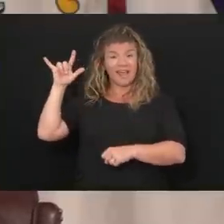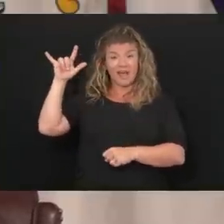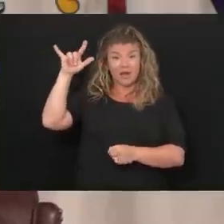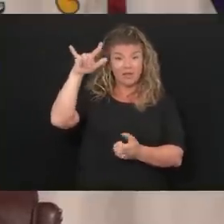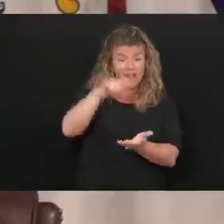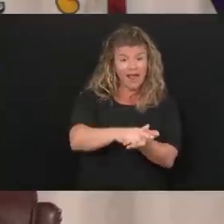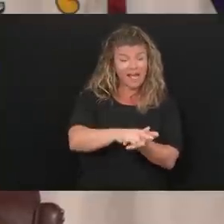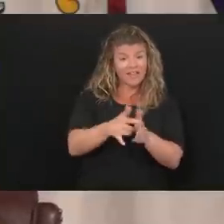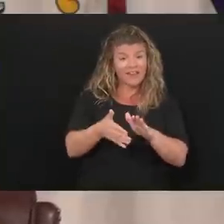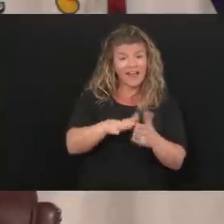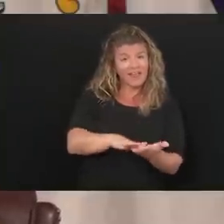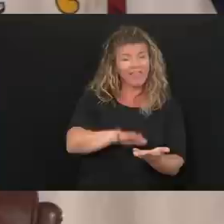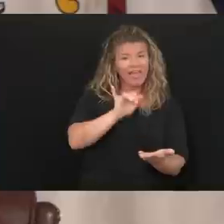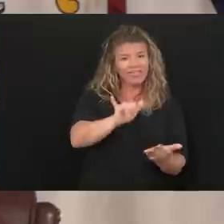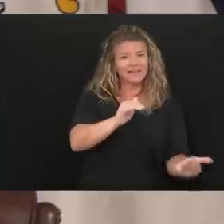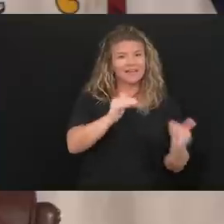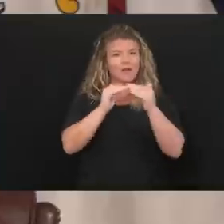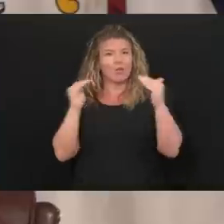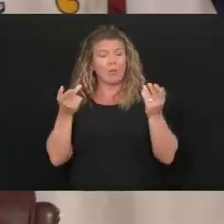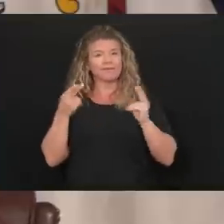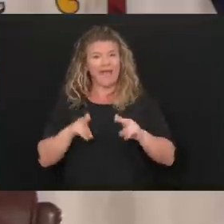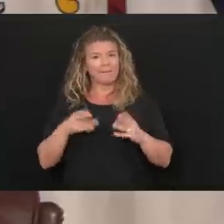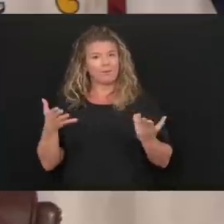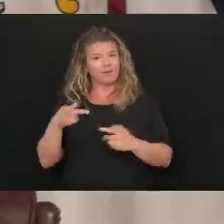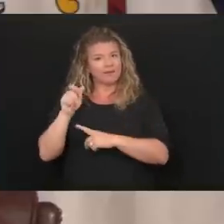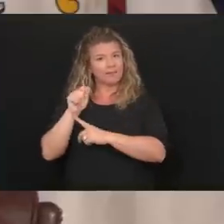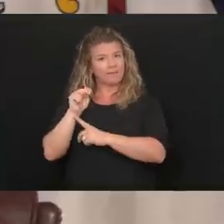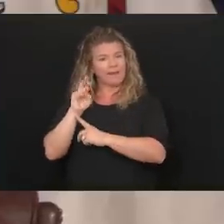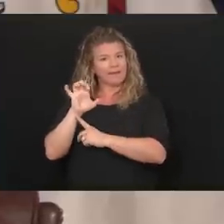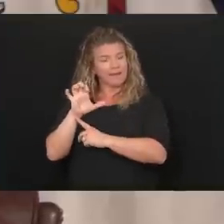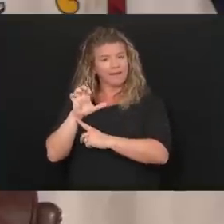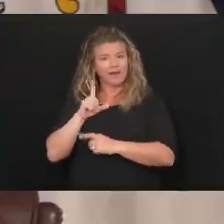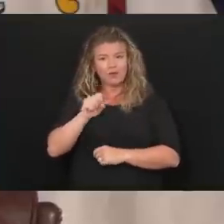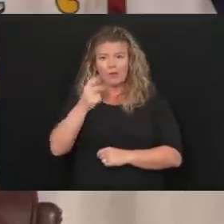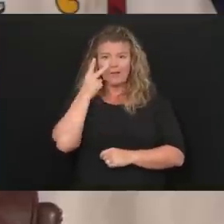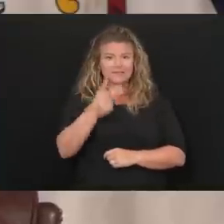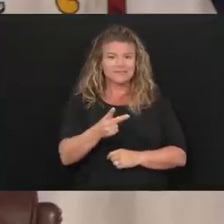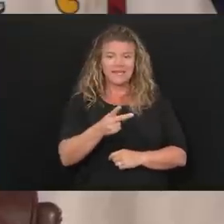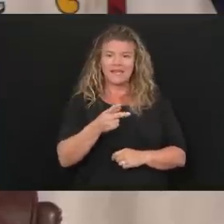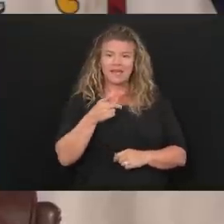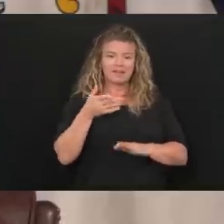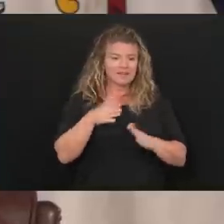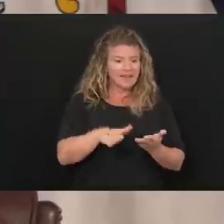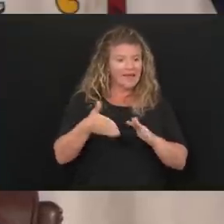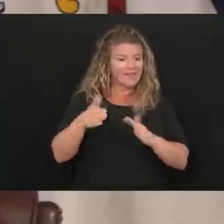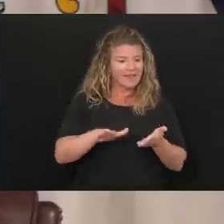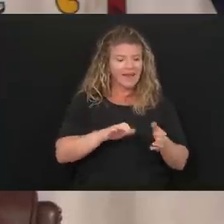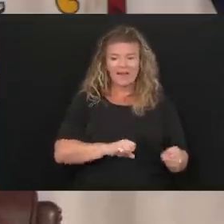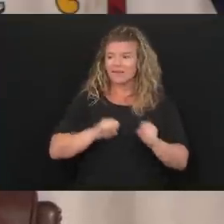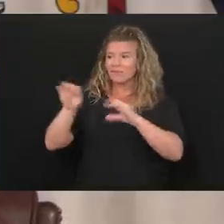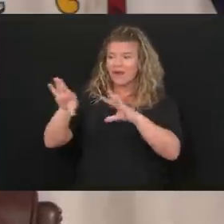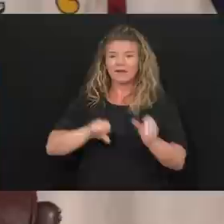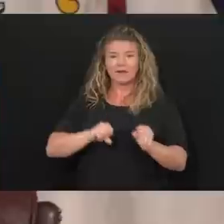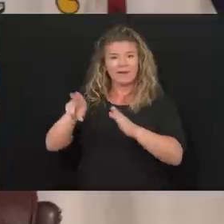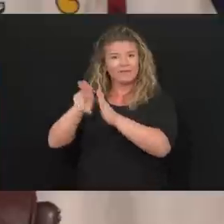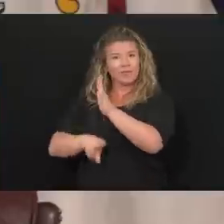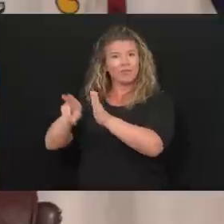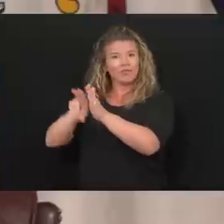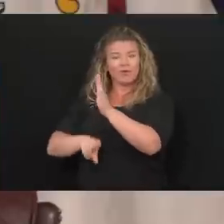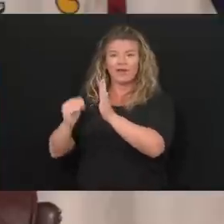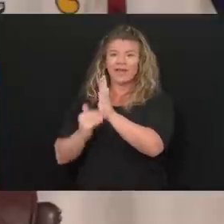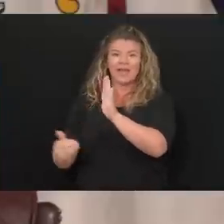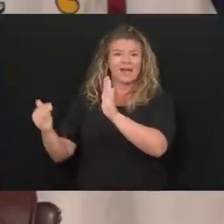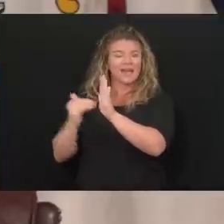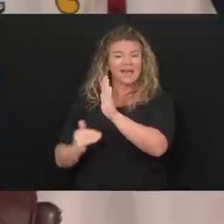dying, we hauled them out and put them in refrigerator trucks over and over and over. In this great state, you